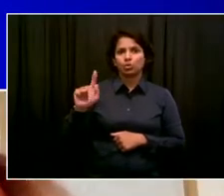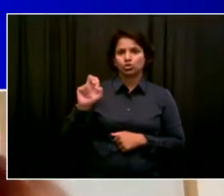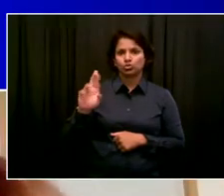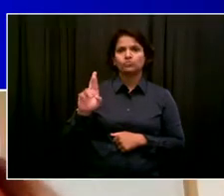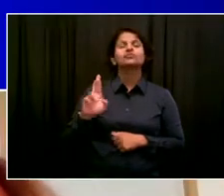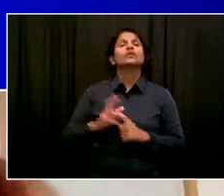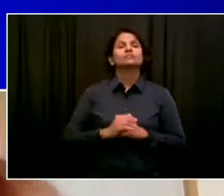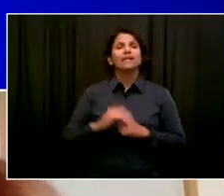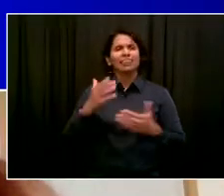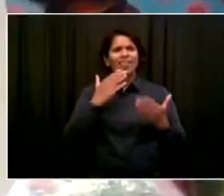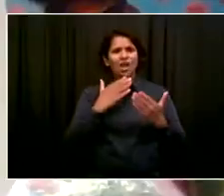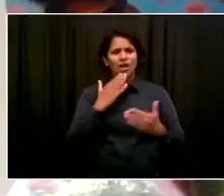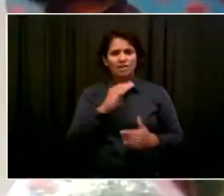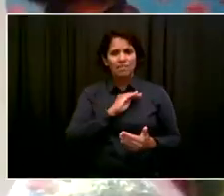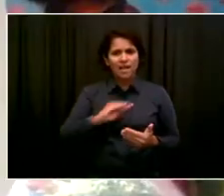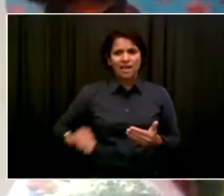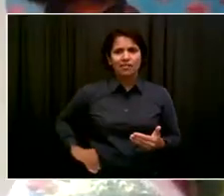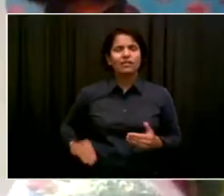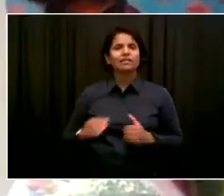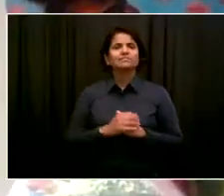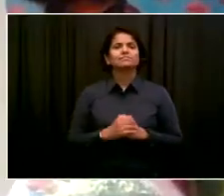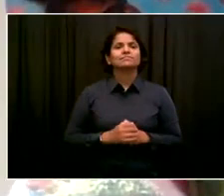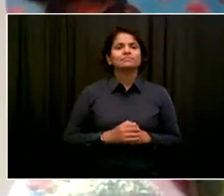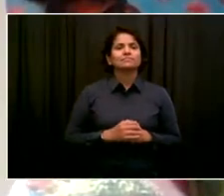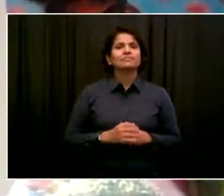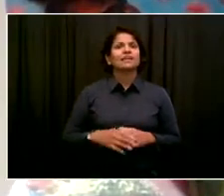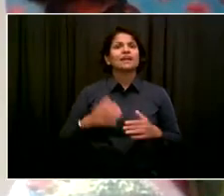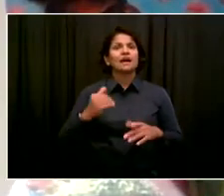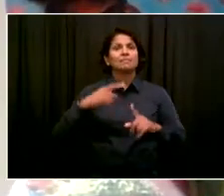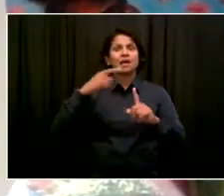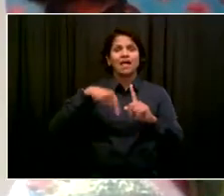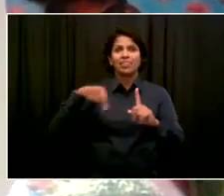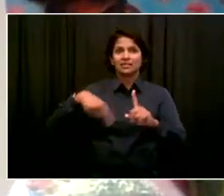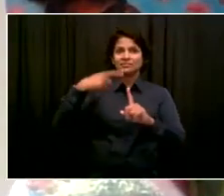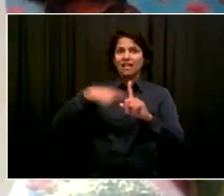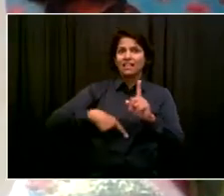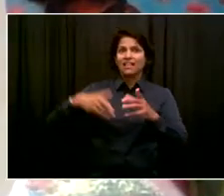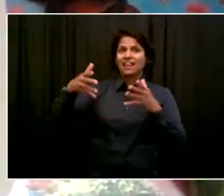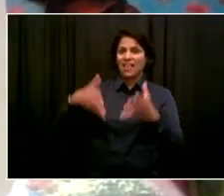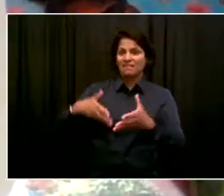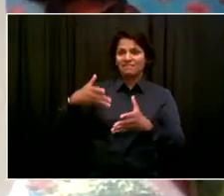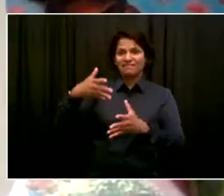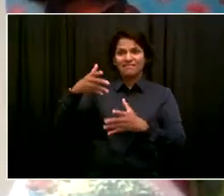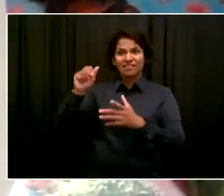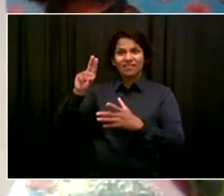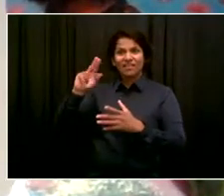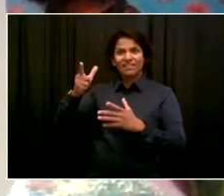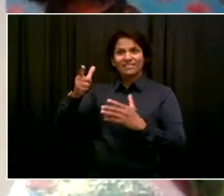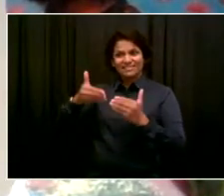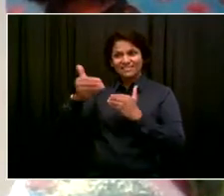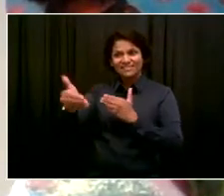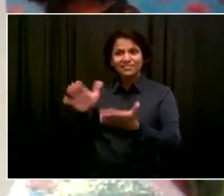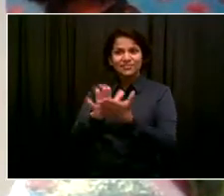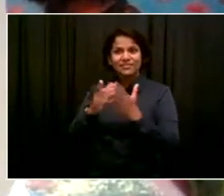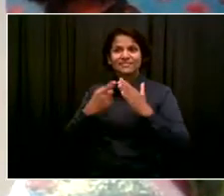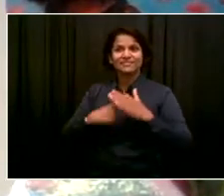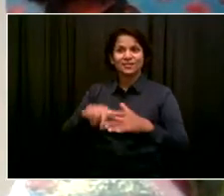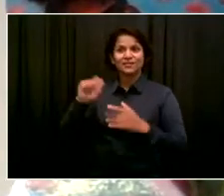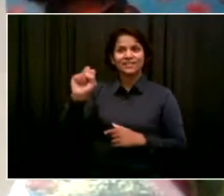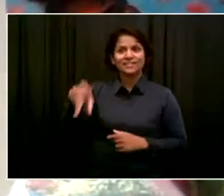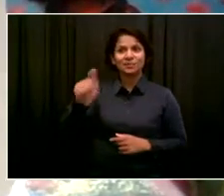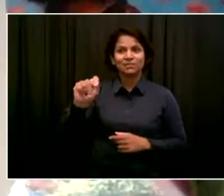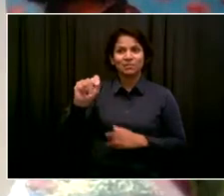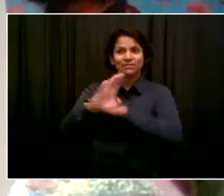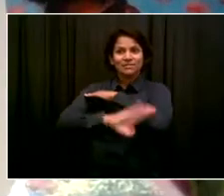we are welcoming all of our students and staff back to our public schools, an important moment after the last year and a half of this pandemic.